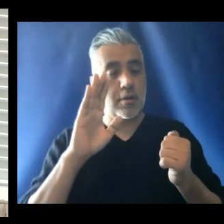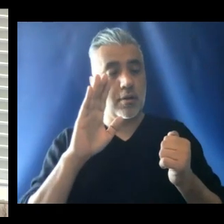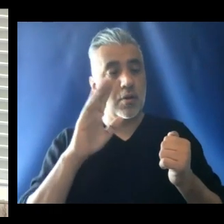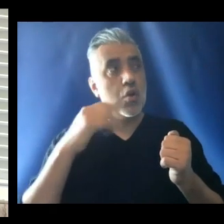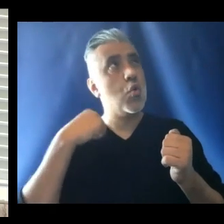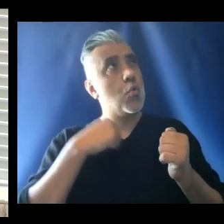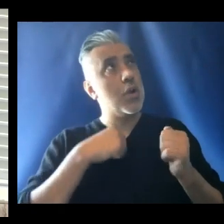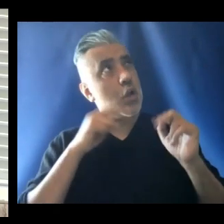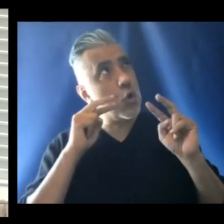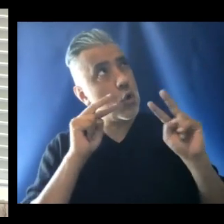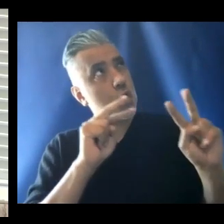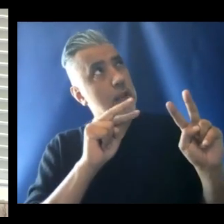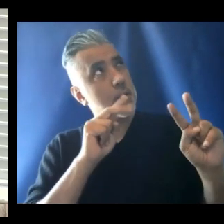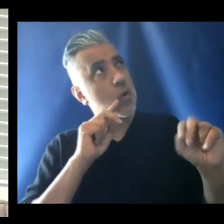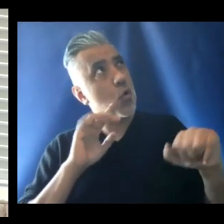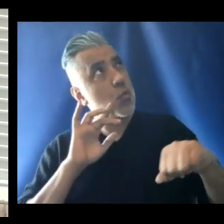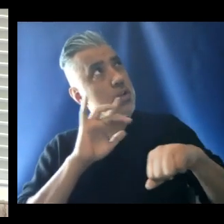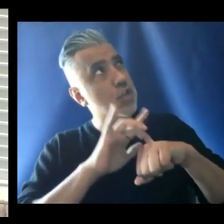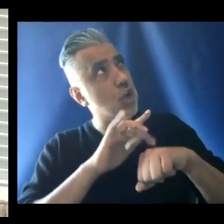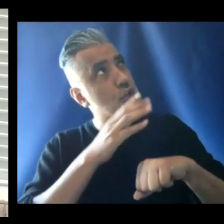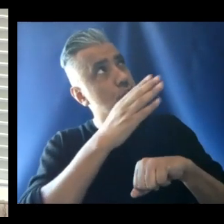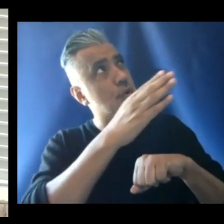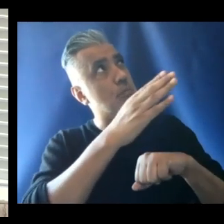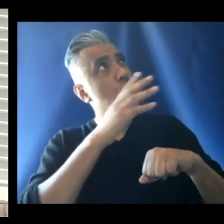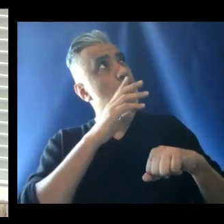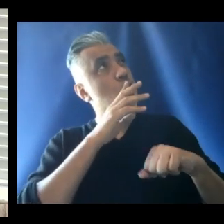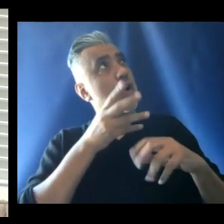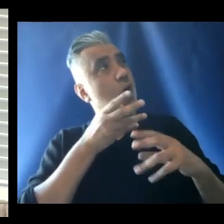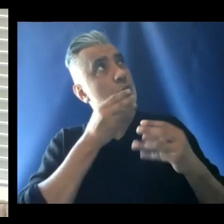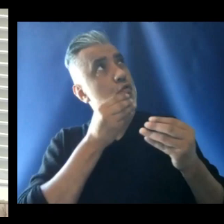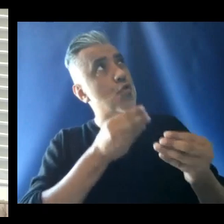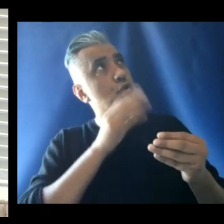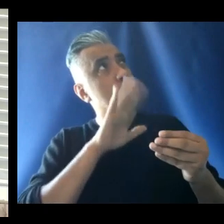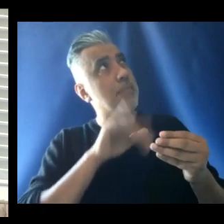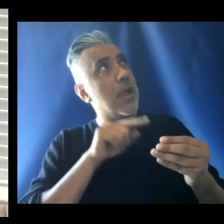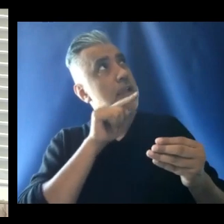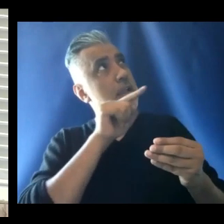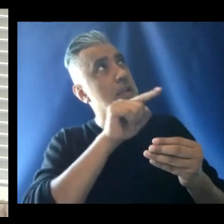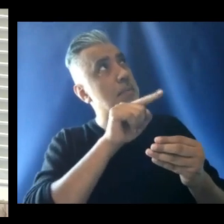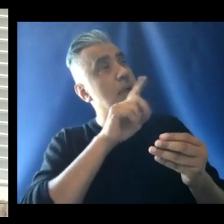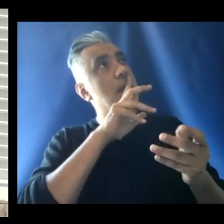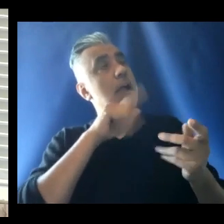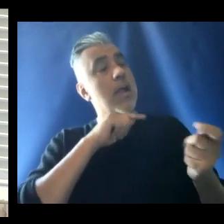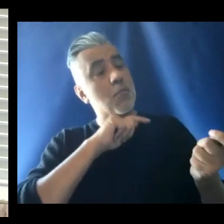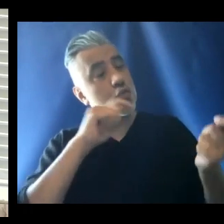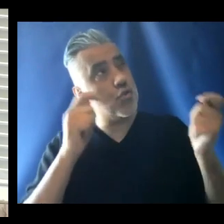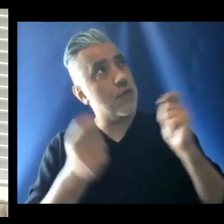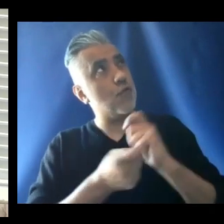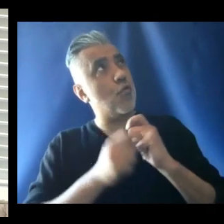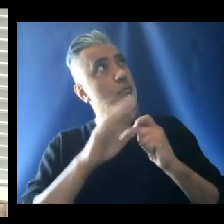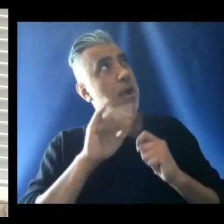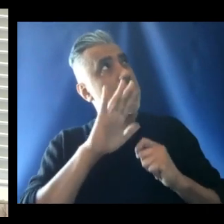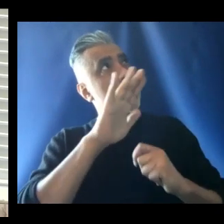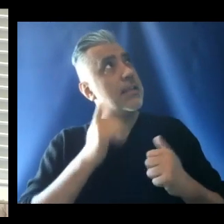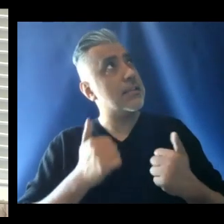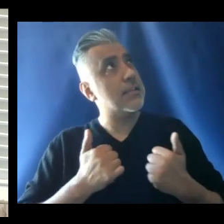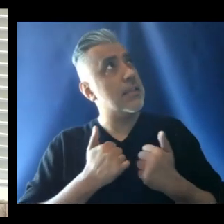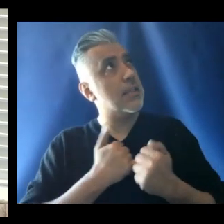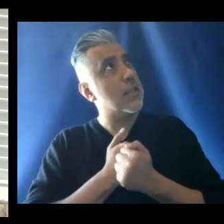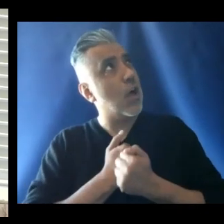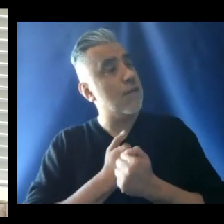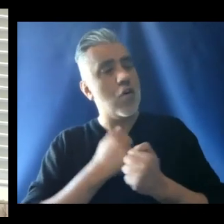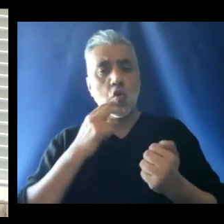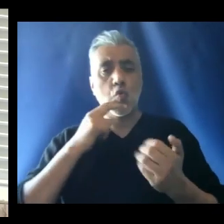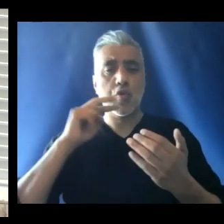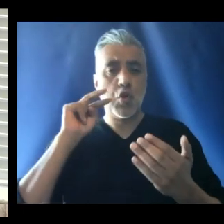We look at Him, we touch Him, we are nourished by Him and transformed by His love. We